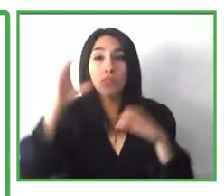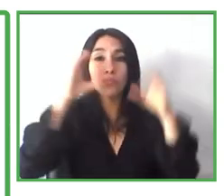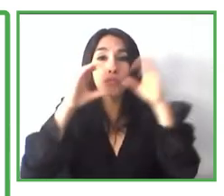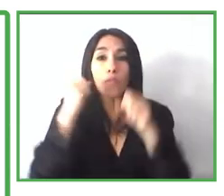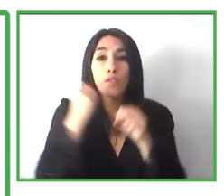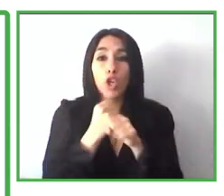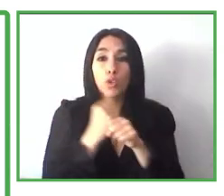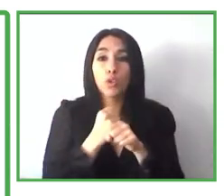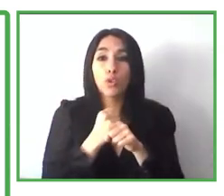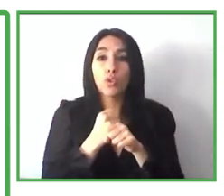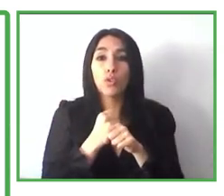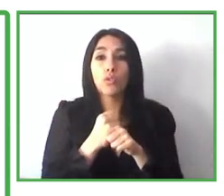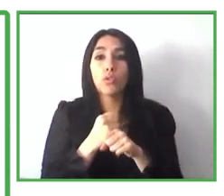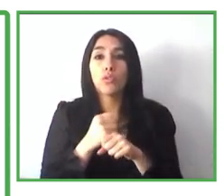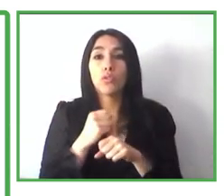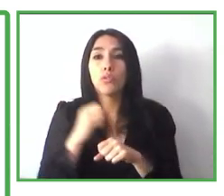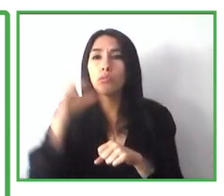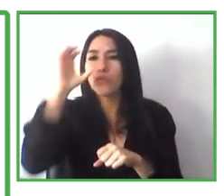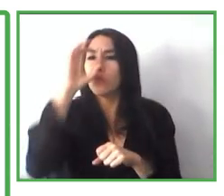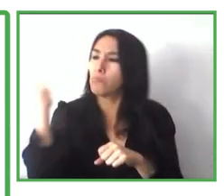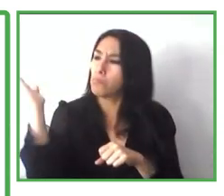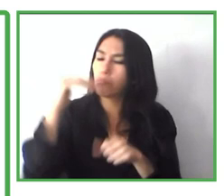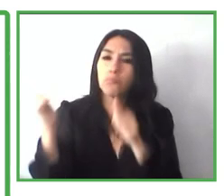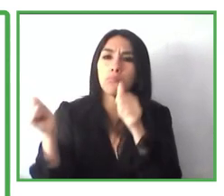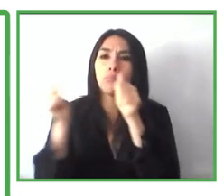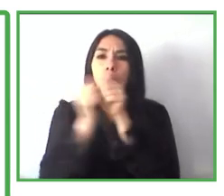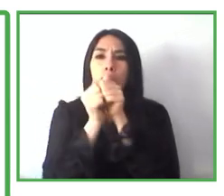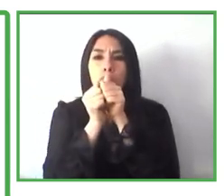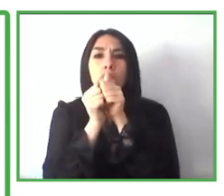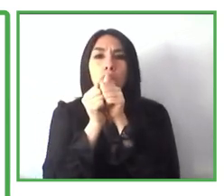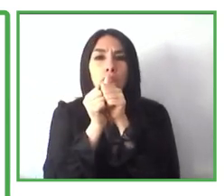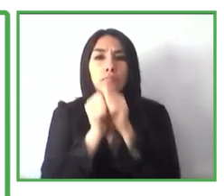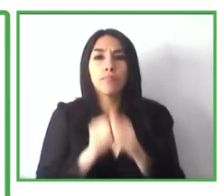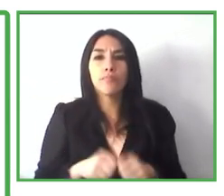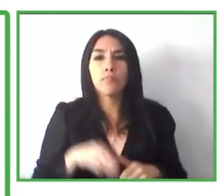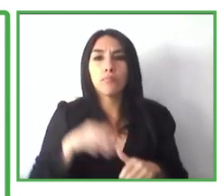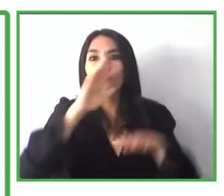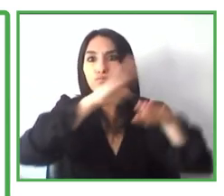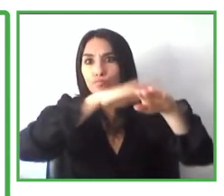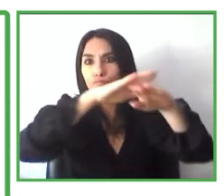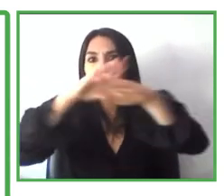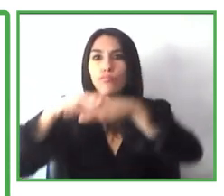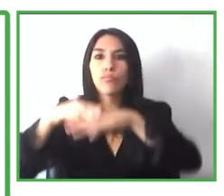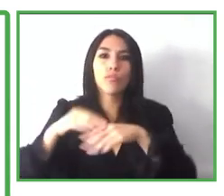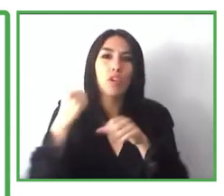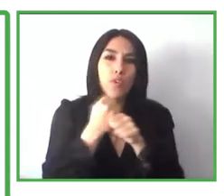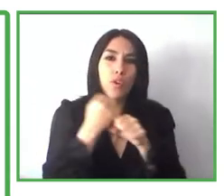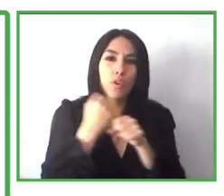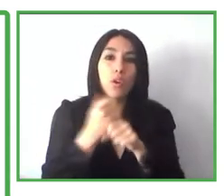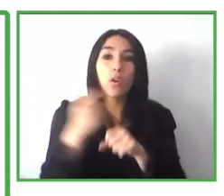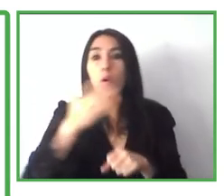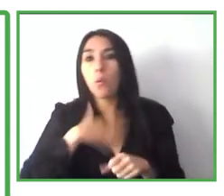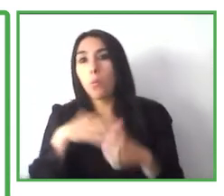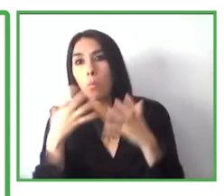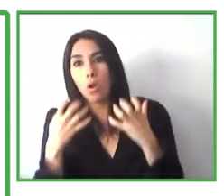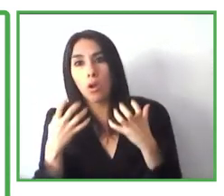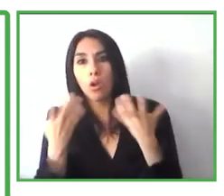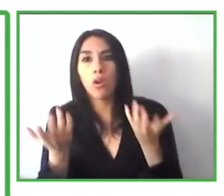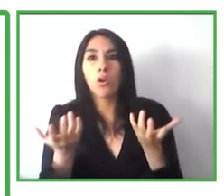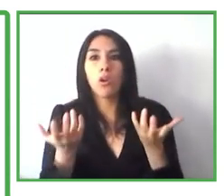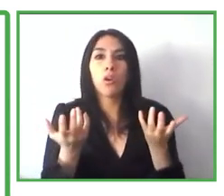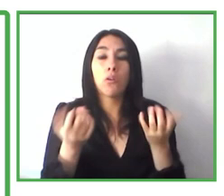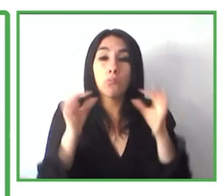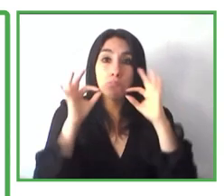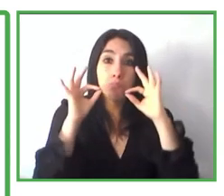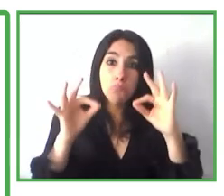for a job. Now, along that process, we will look for different companies and different job offers. Of course,